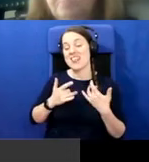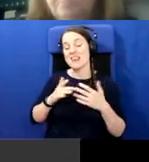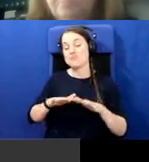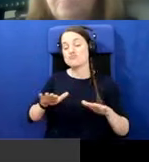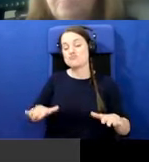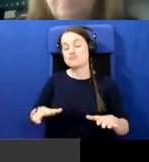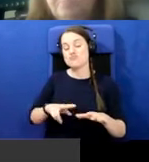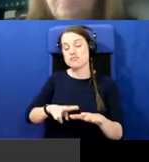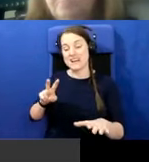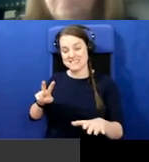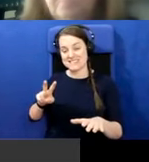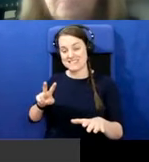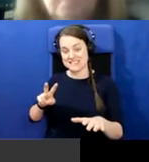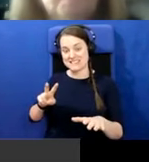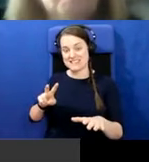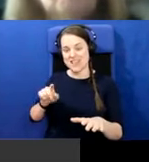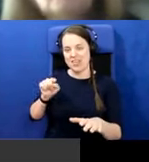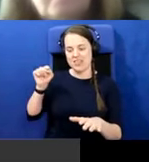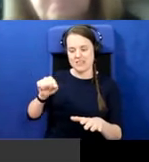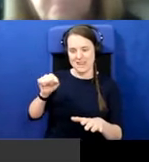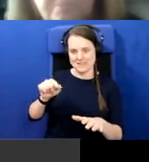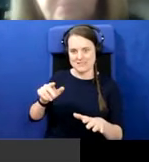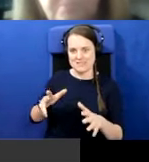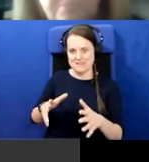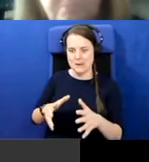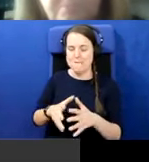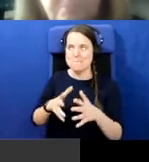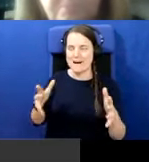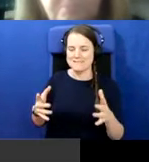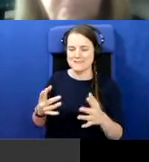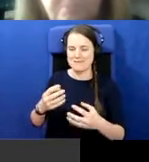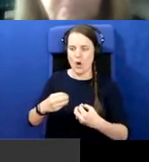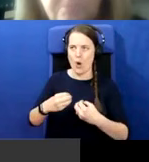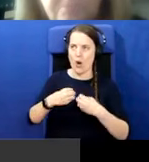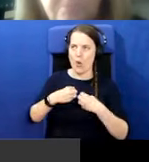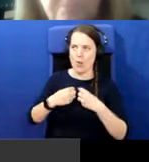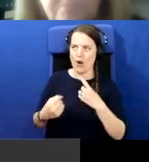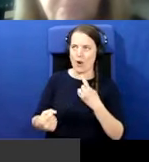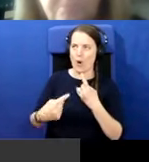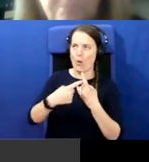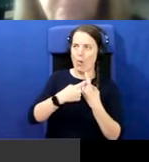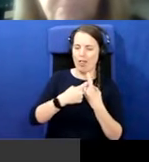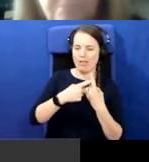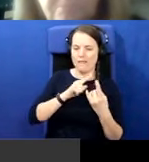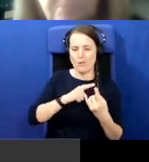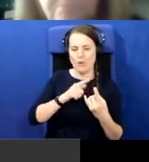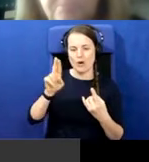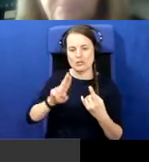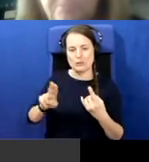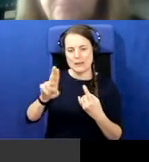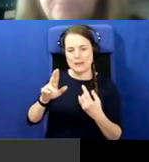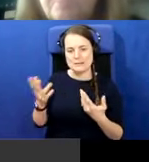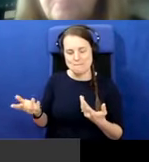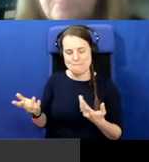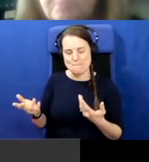Northern, uh, Brexit is the massive goal for Unionism. Um, I think that it's,